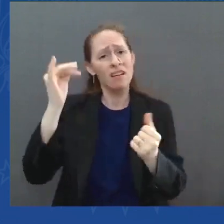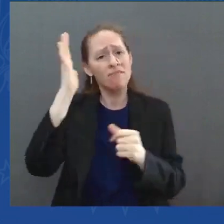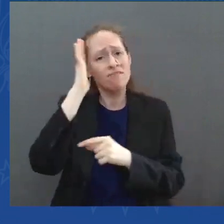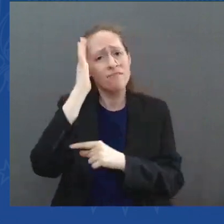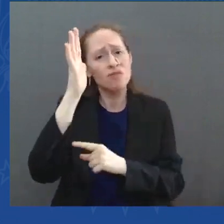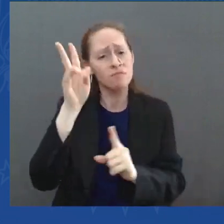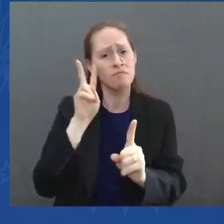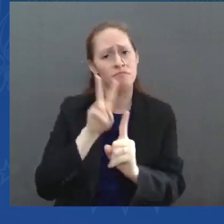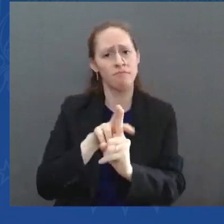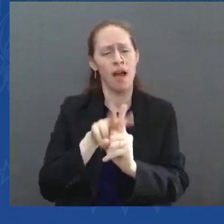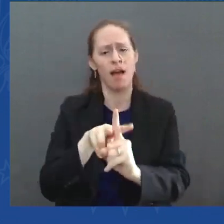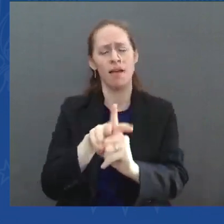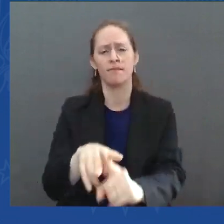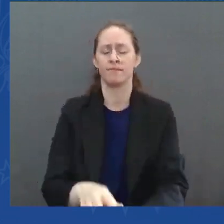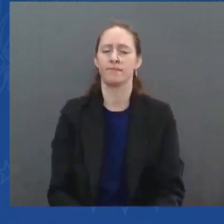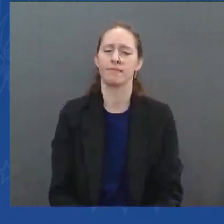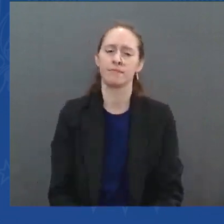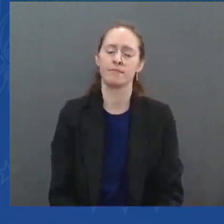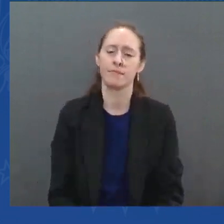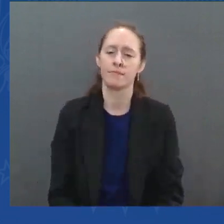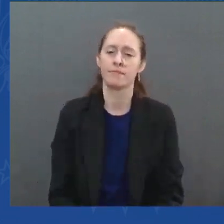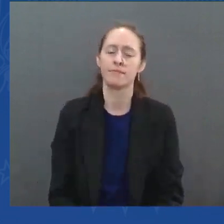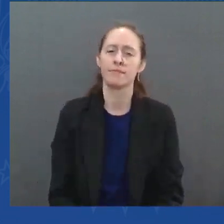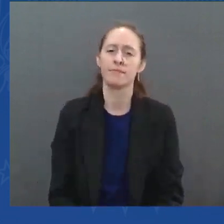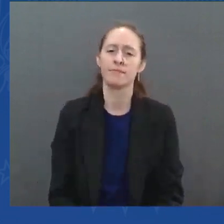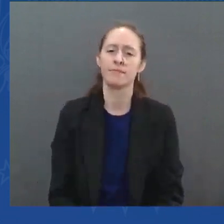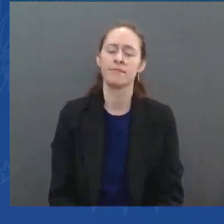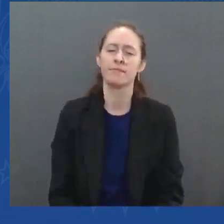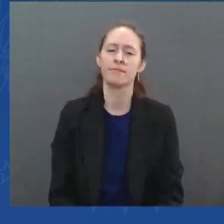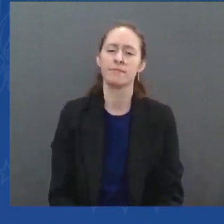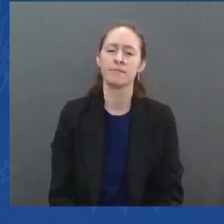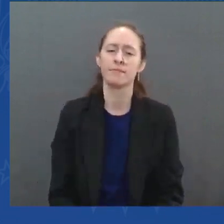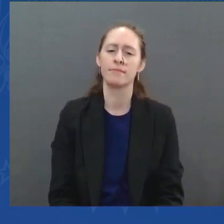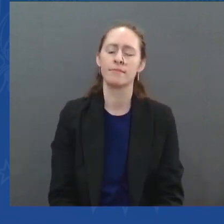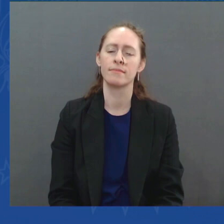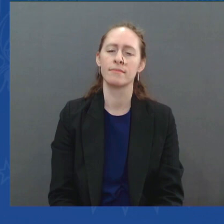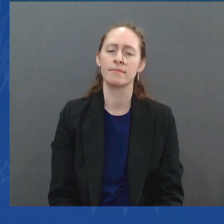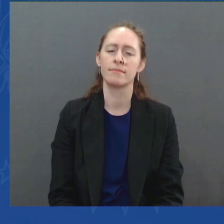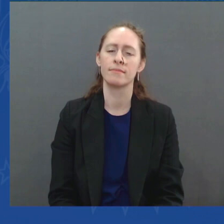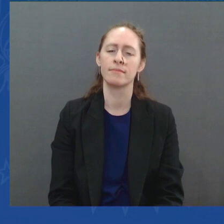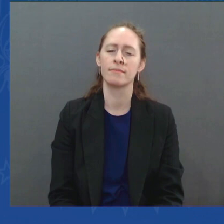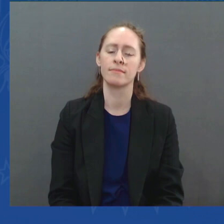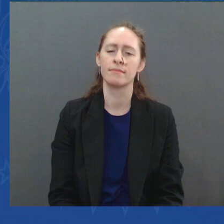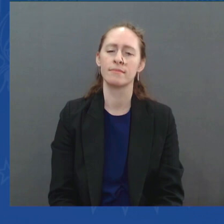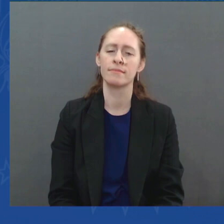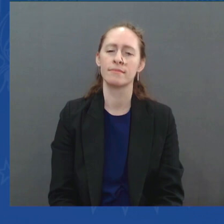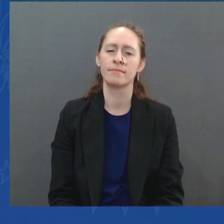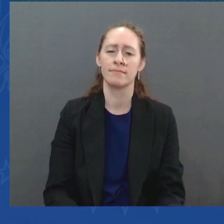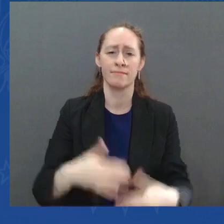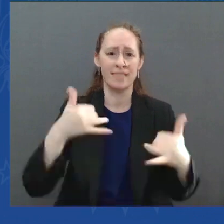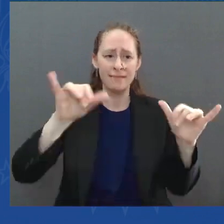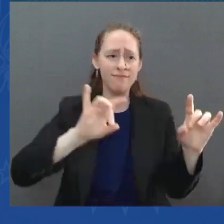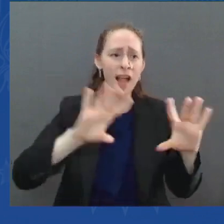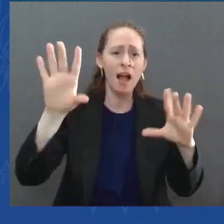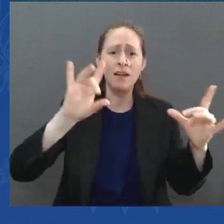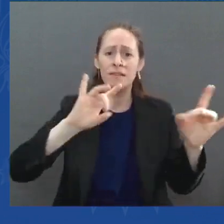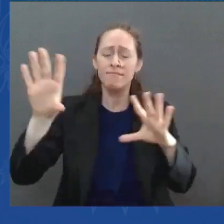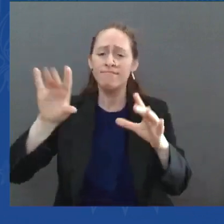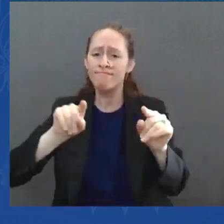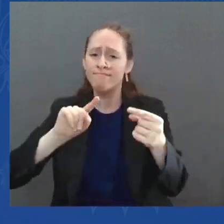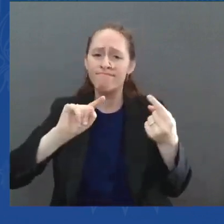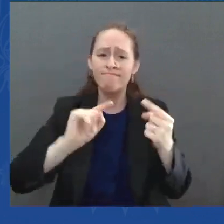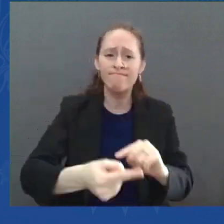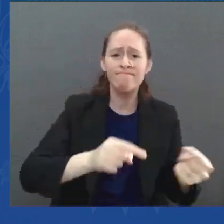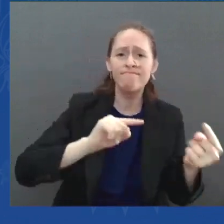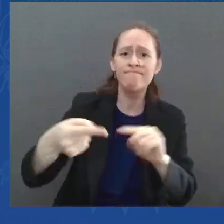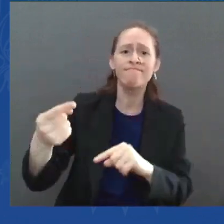to countless other acts of violence, countless victims known and unknown, the same racial hatred that drove